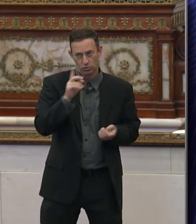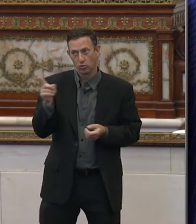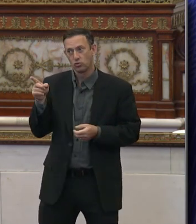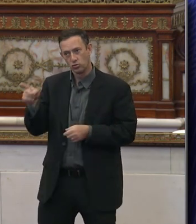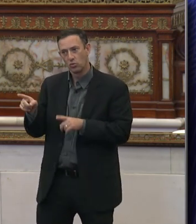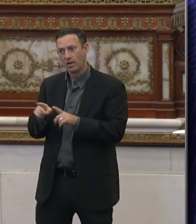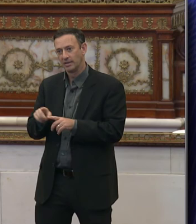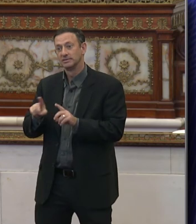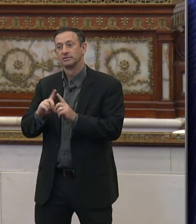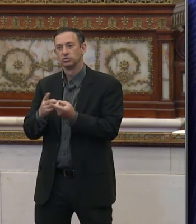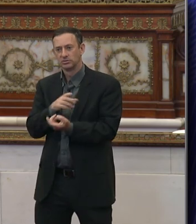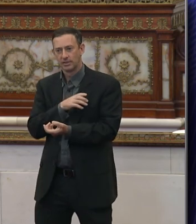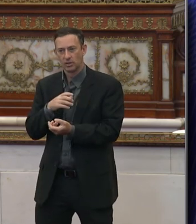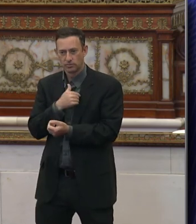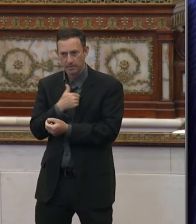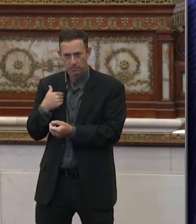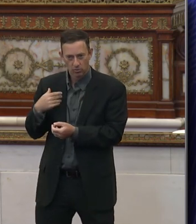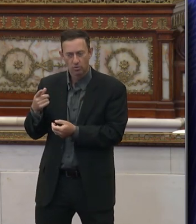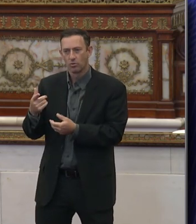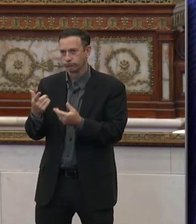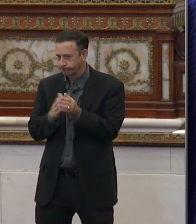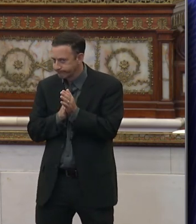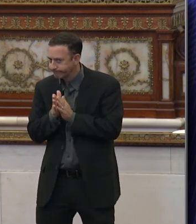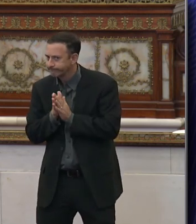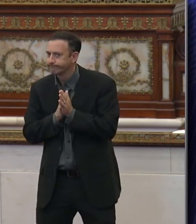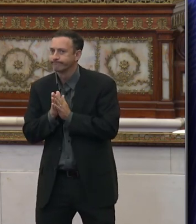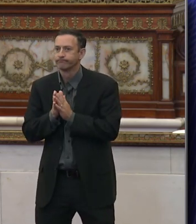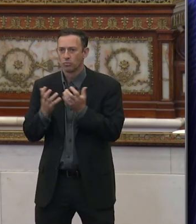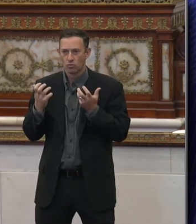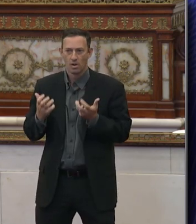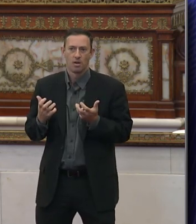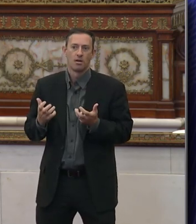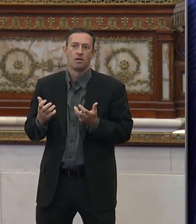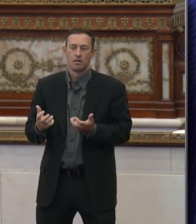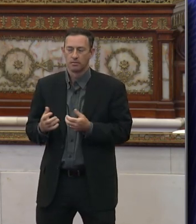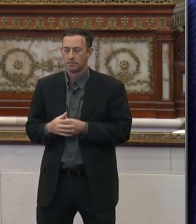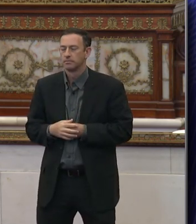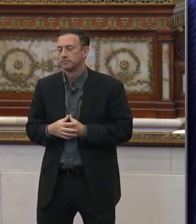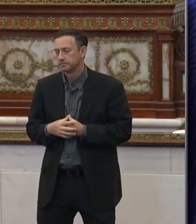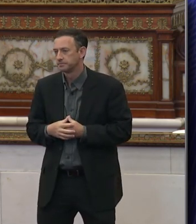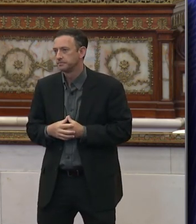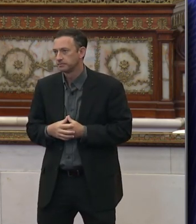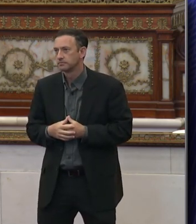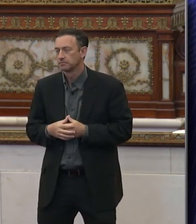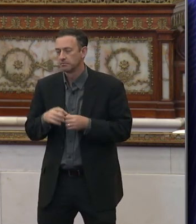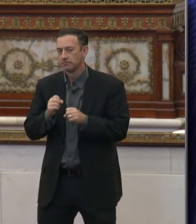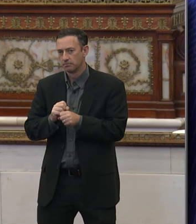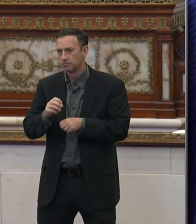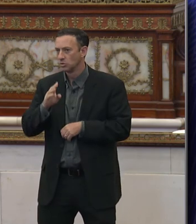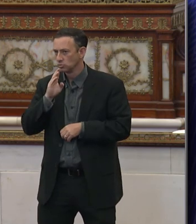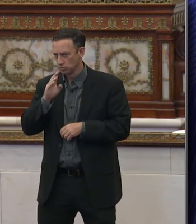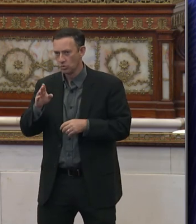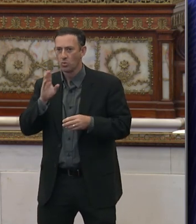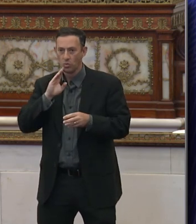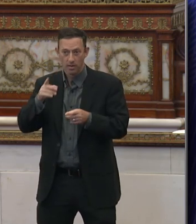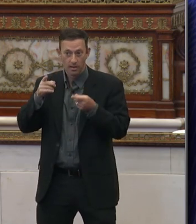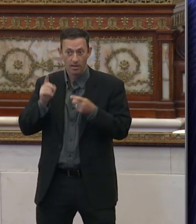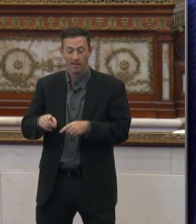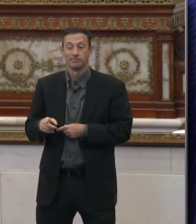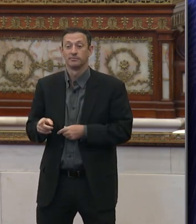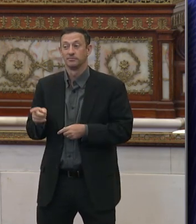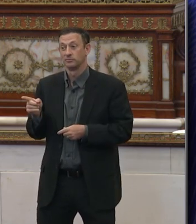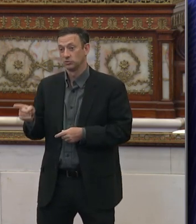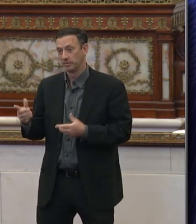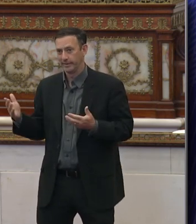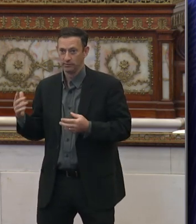a district council member, have a, very much have an interest in that and would like to make sure that that happens. You've been around,